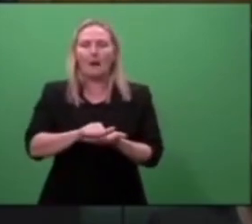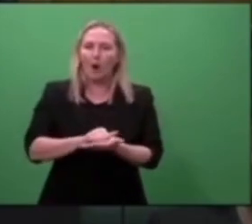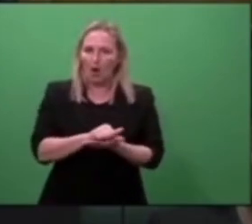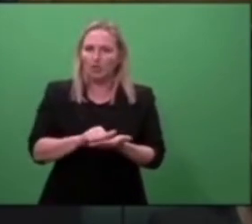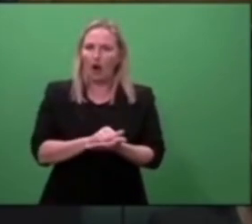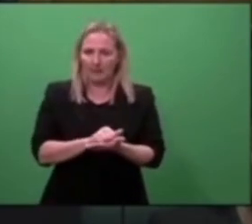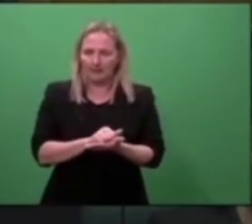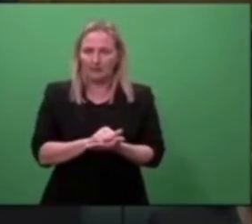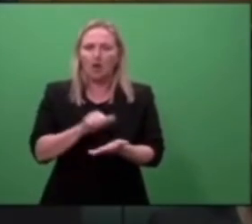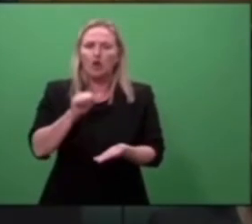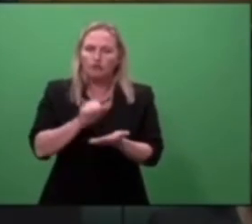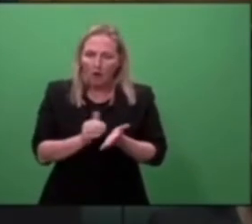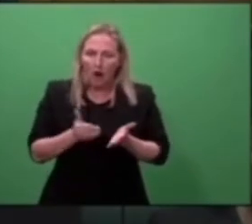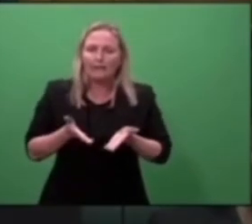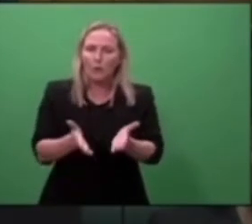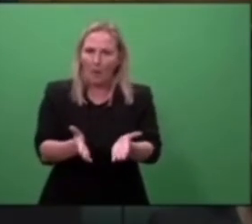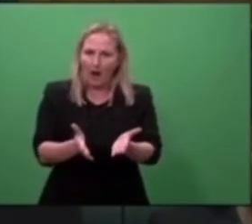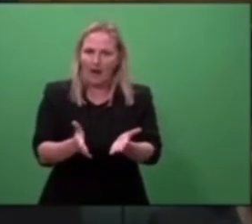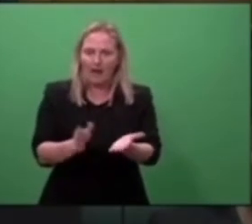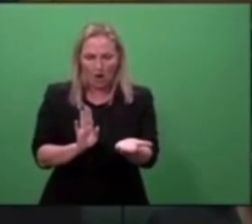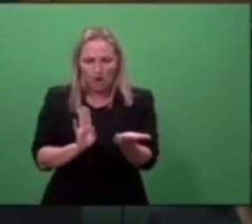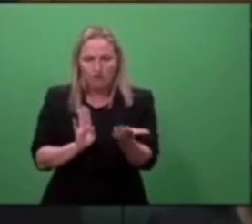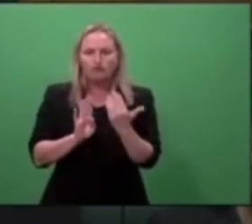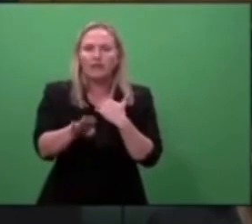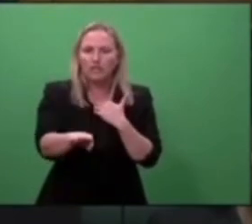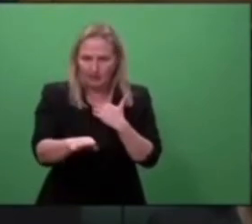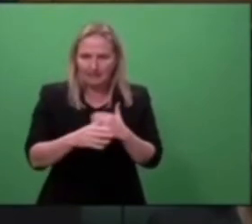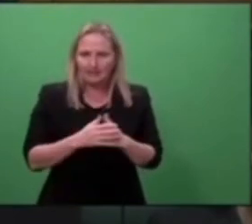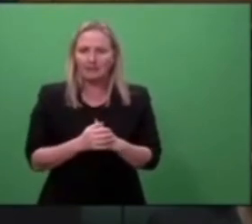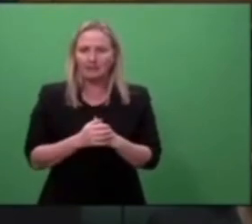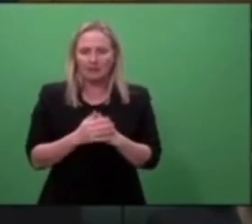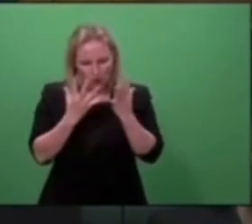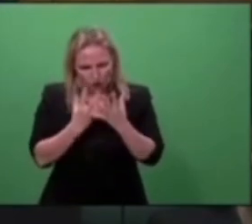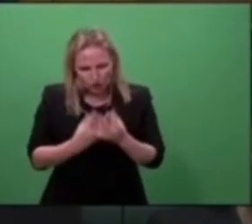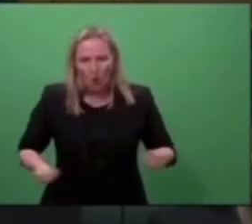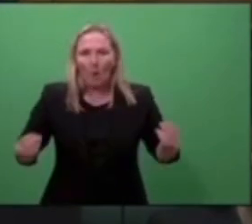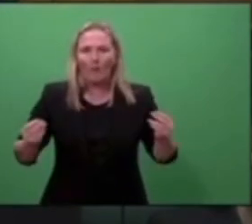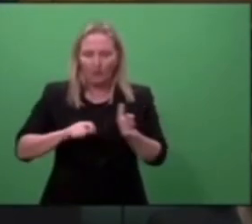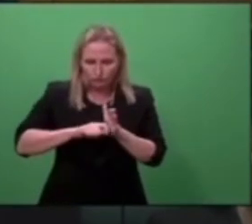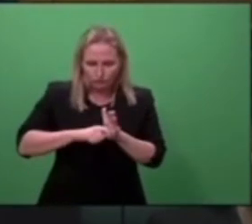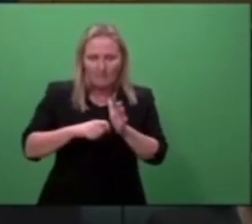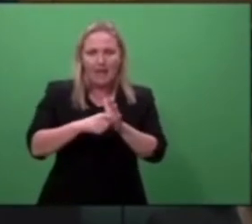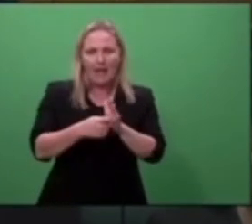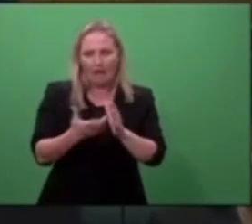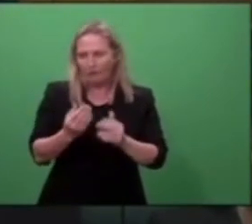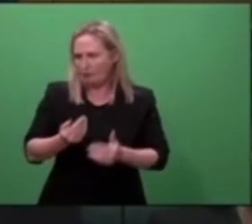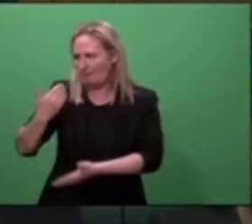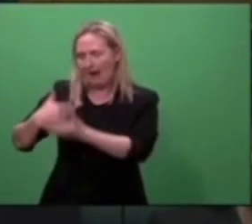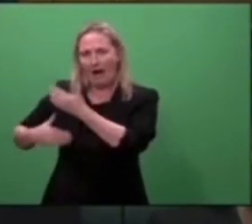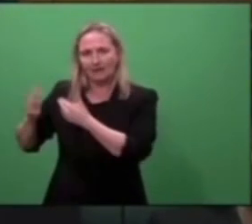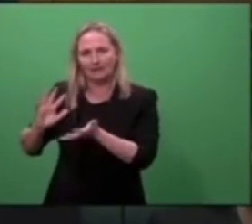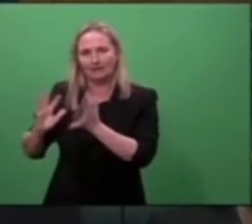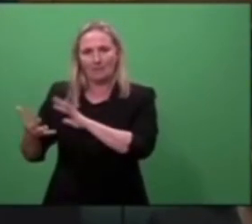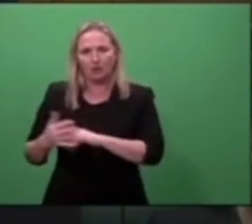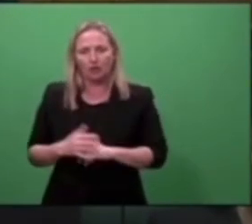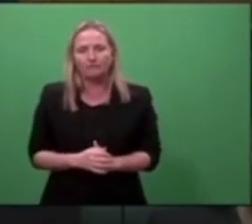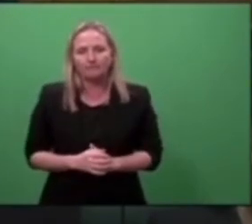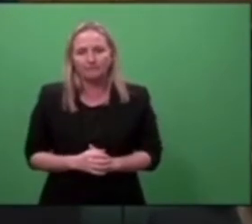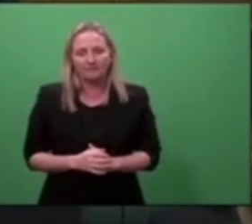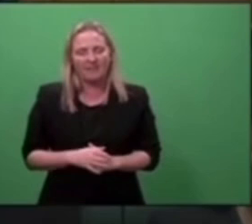not just welcome. It's the only way that it should be. And in that process,